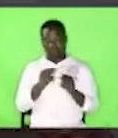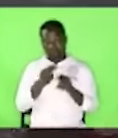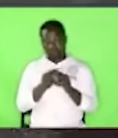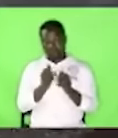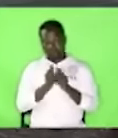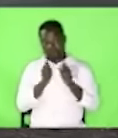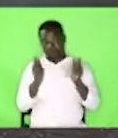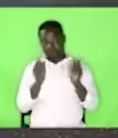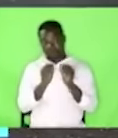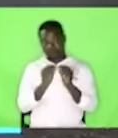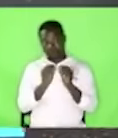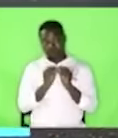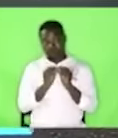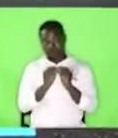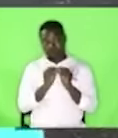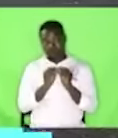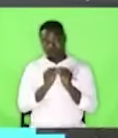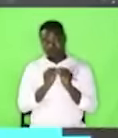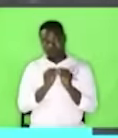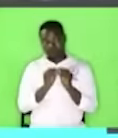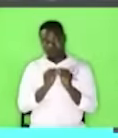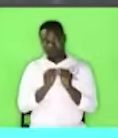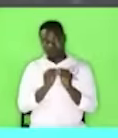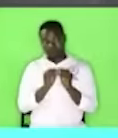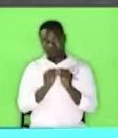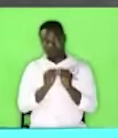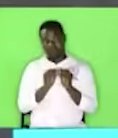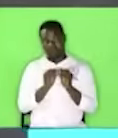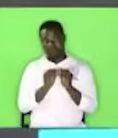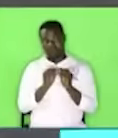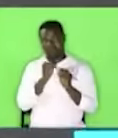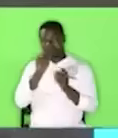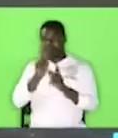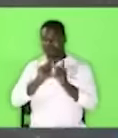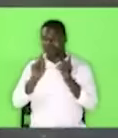I'm not talking about people who want to lord the authority of our people.